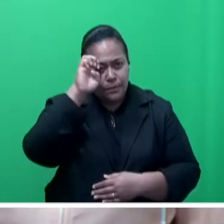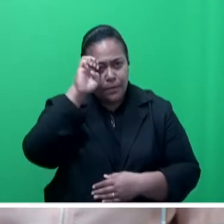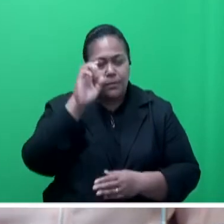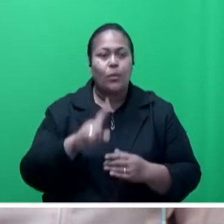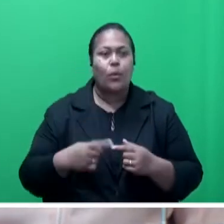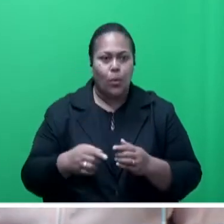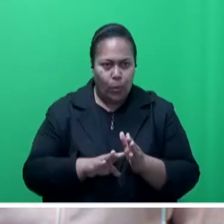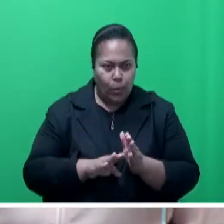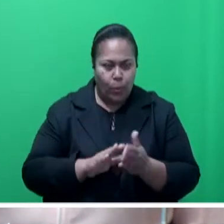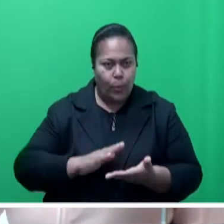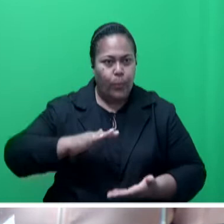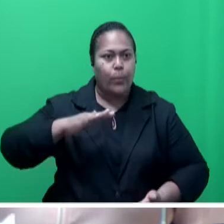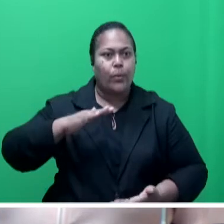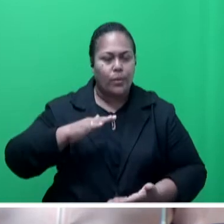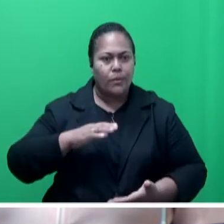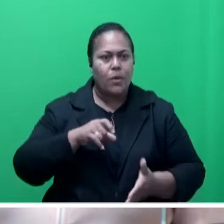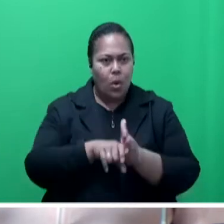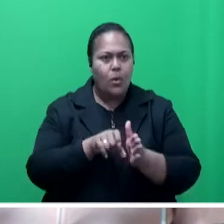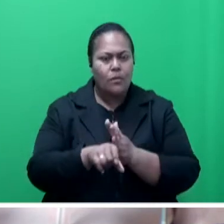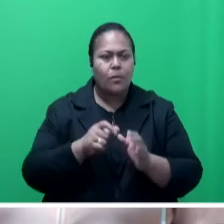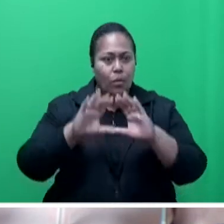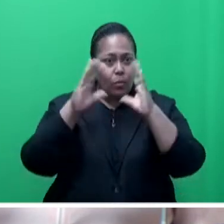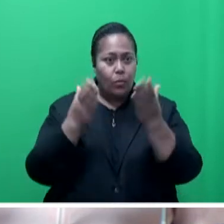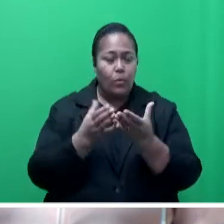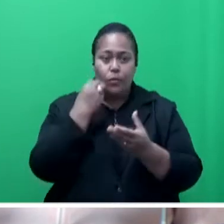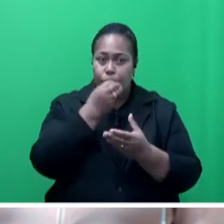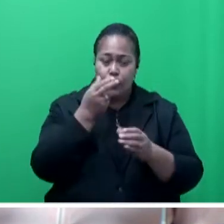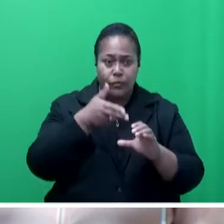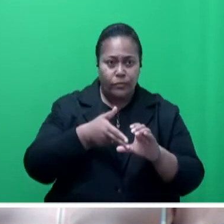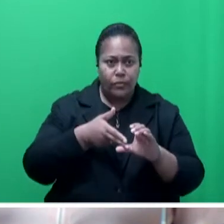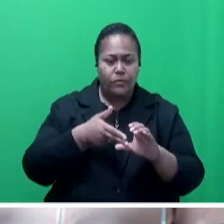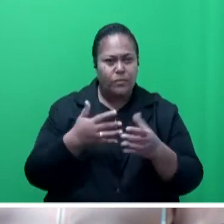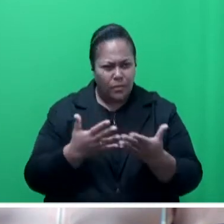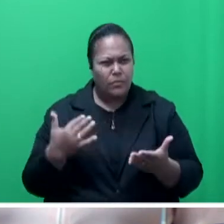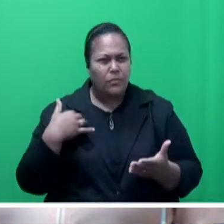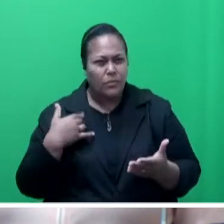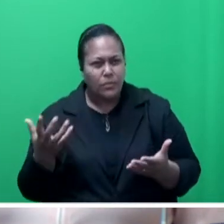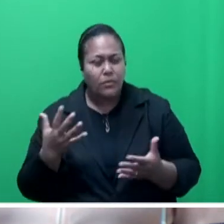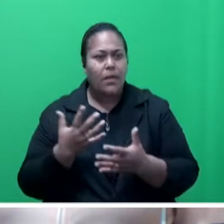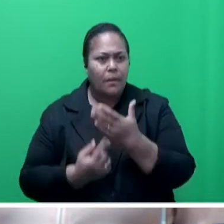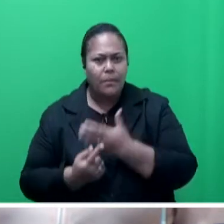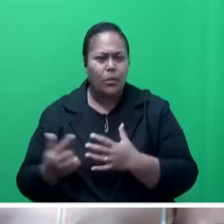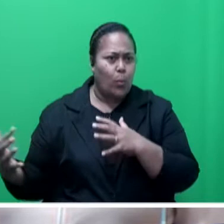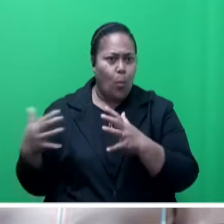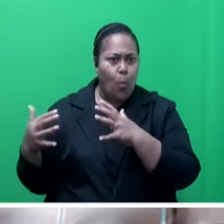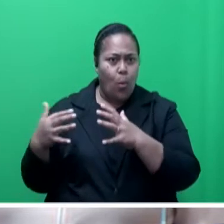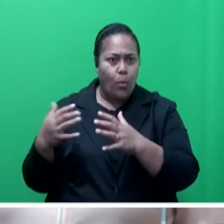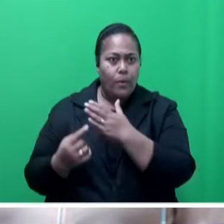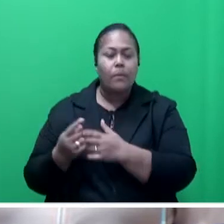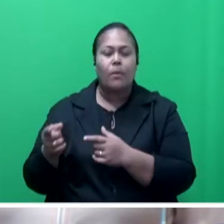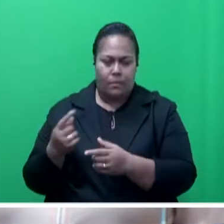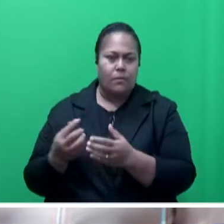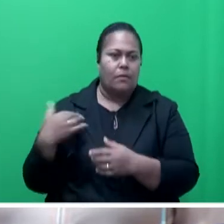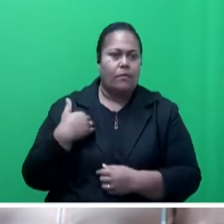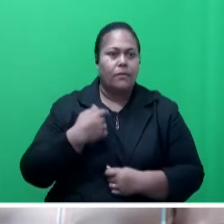continue due to global food and fuel supply disruptions exacerbated by the war. As highlighted